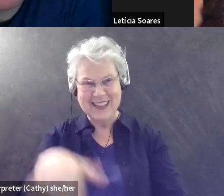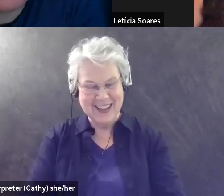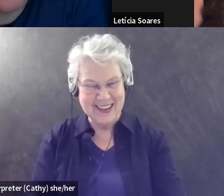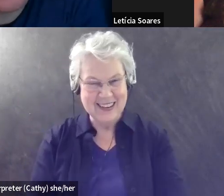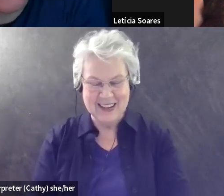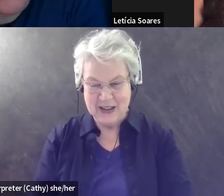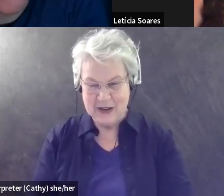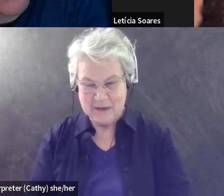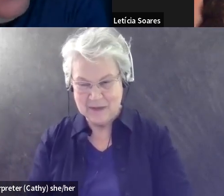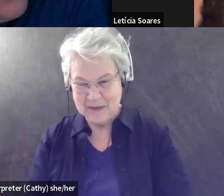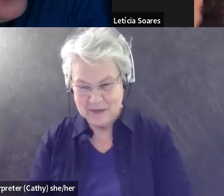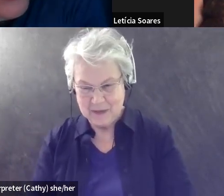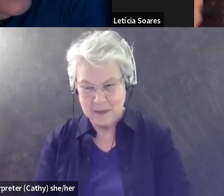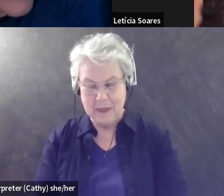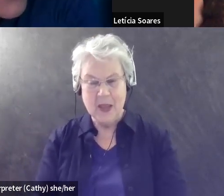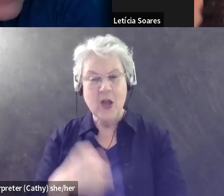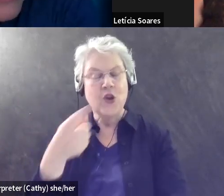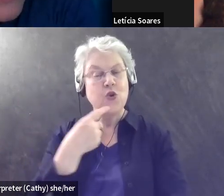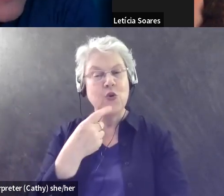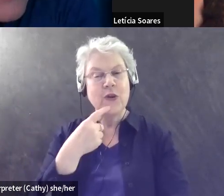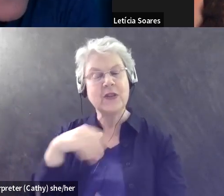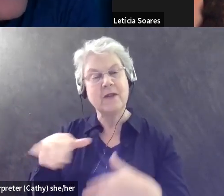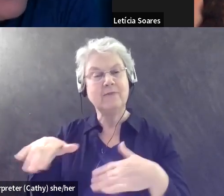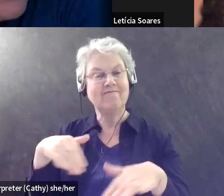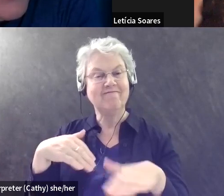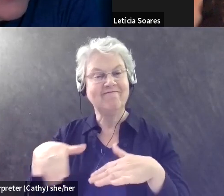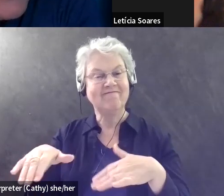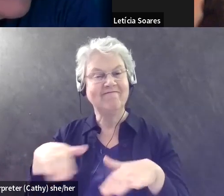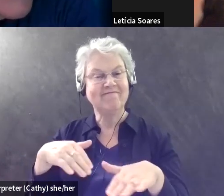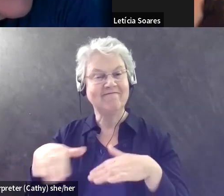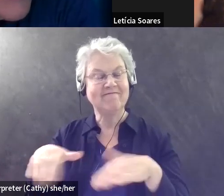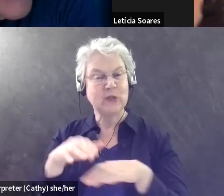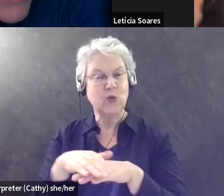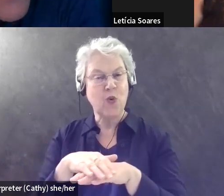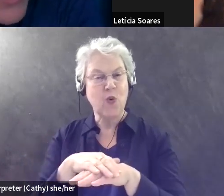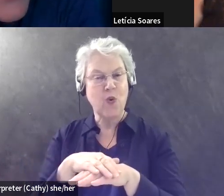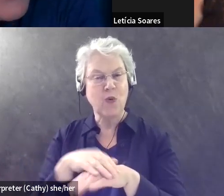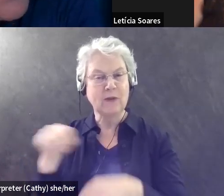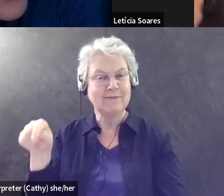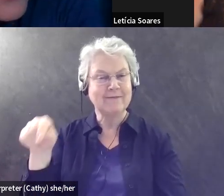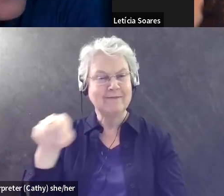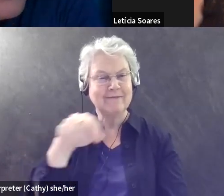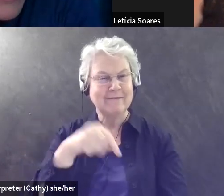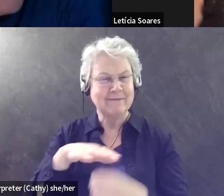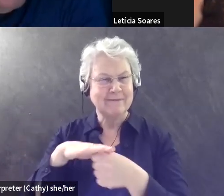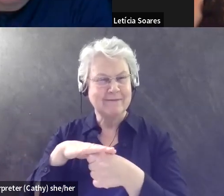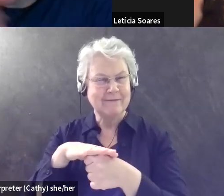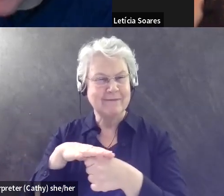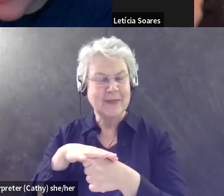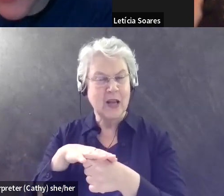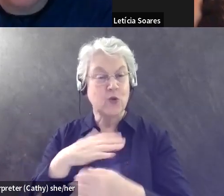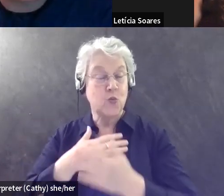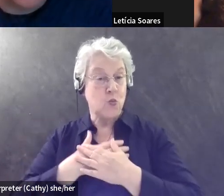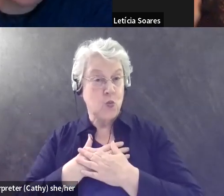do you find if you, so you said you walk around the block and you go slowly. Um, is, is, is rest breaks important or like having